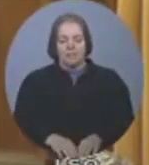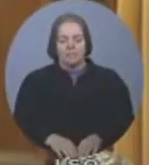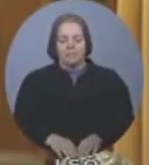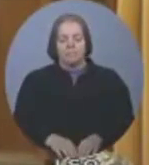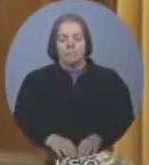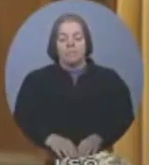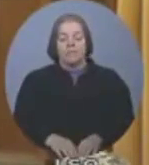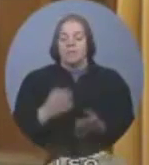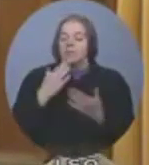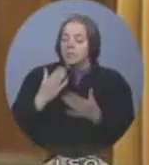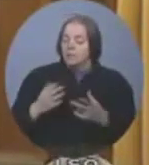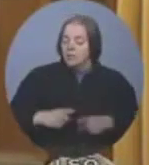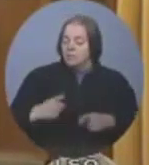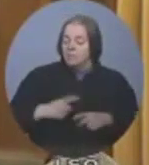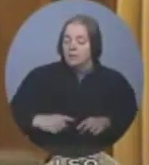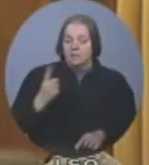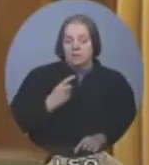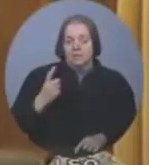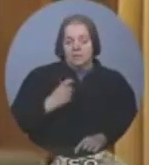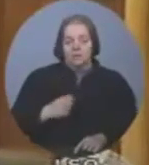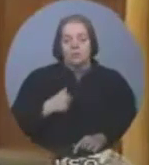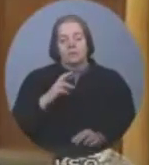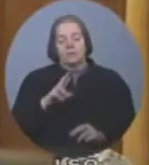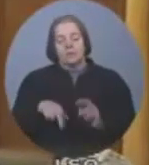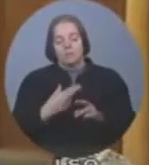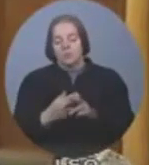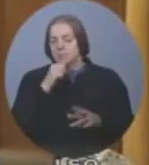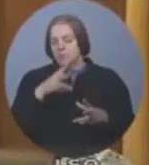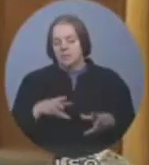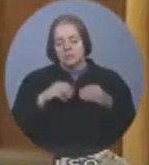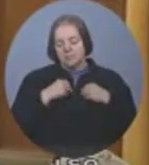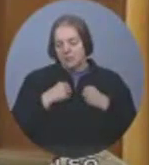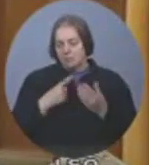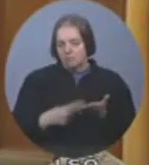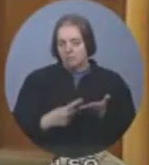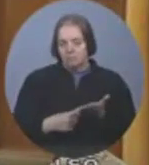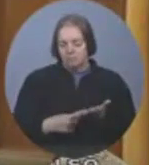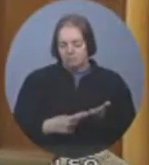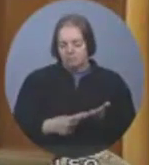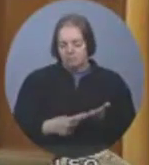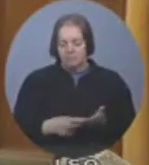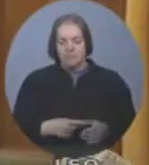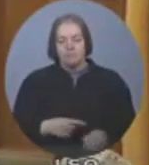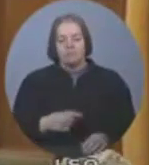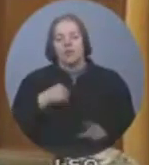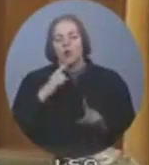We agree that this is totally unacceptable and completely outrageous. We have directed our officials to ensure it doesn't happen again.